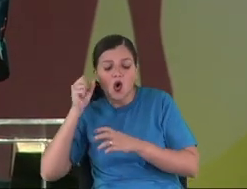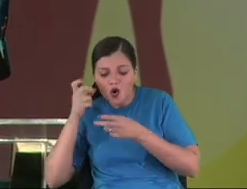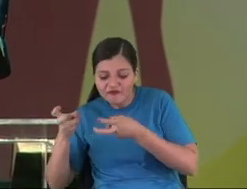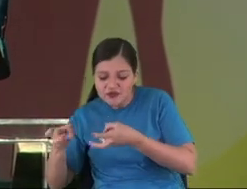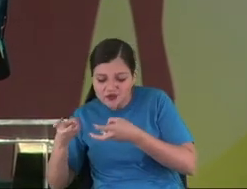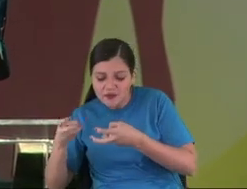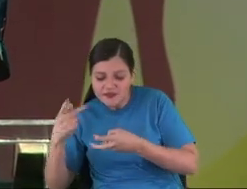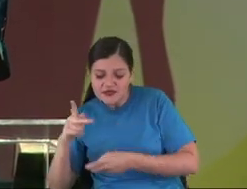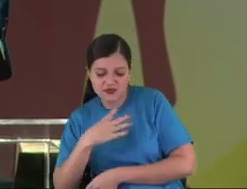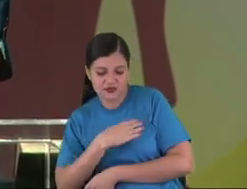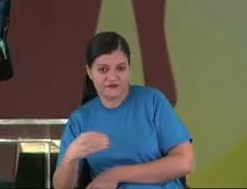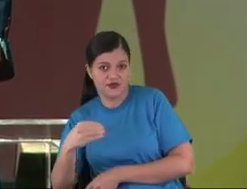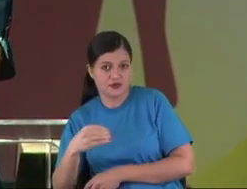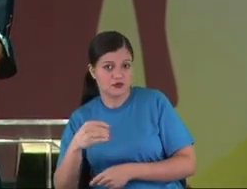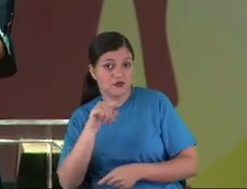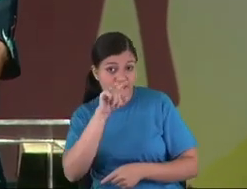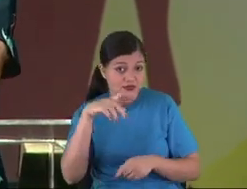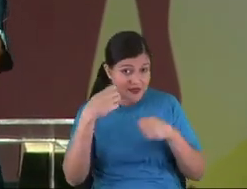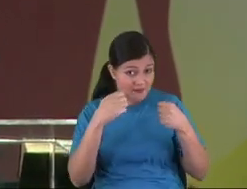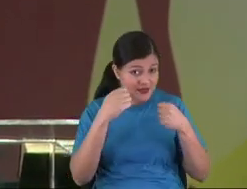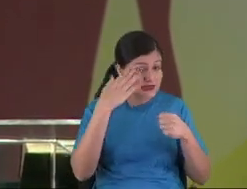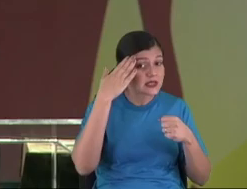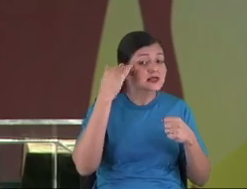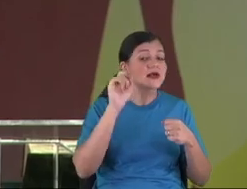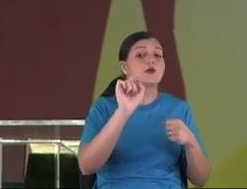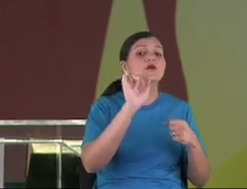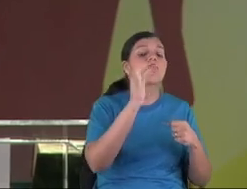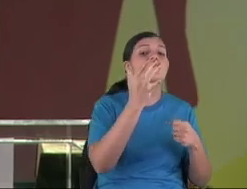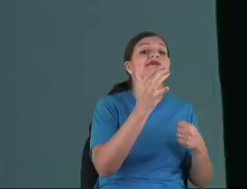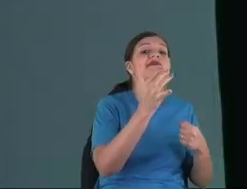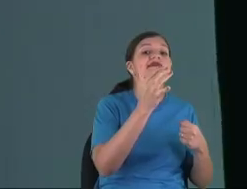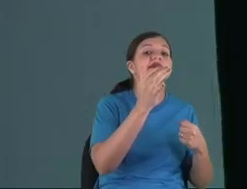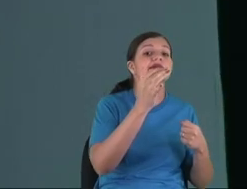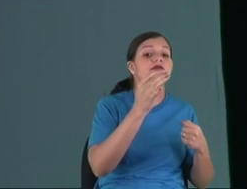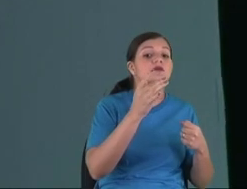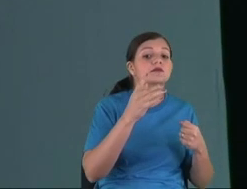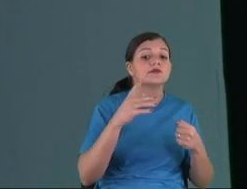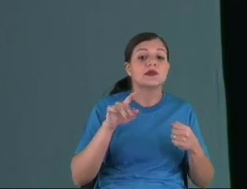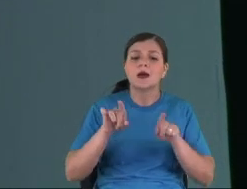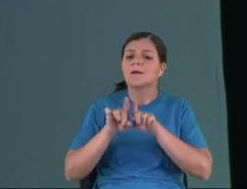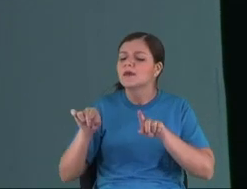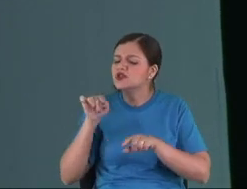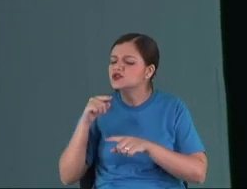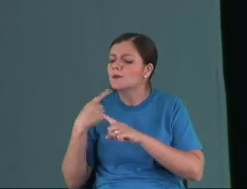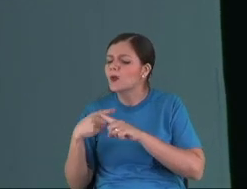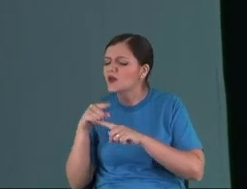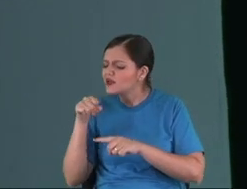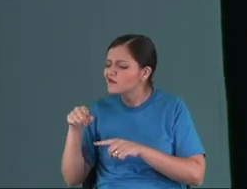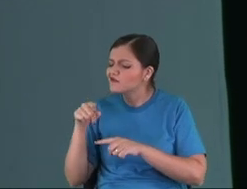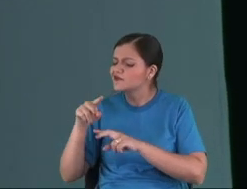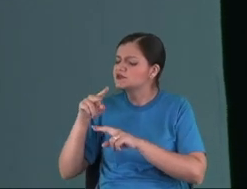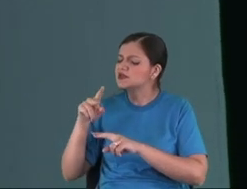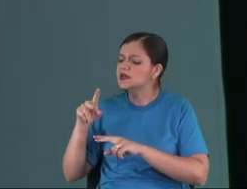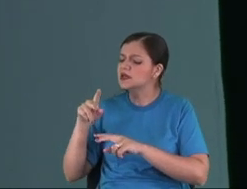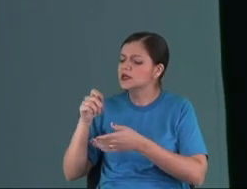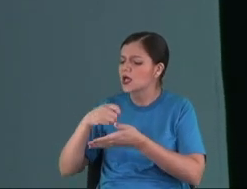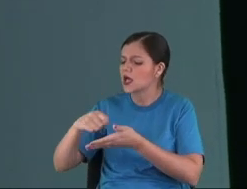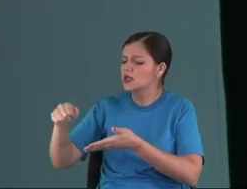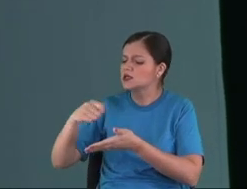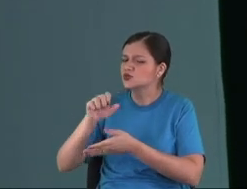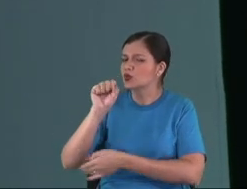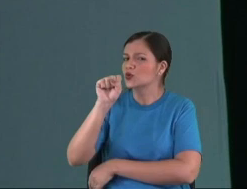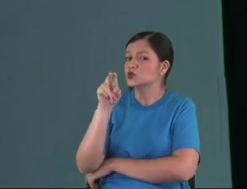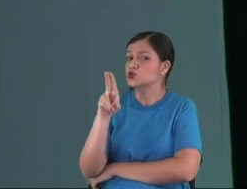hear just one side, we need to hear the both sides. Why you are in detention, my